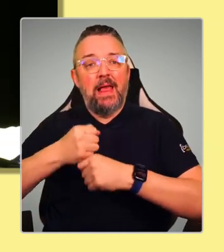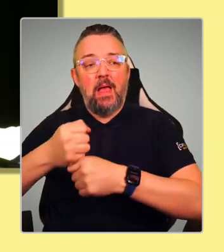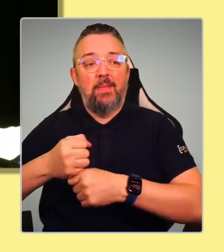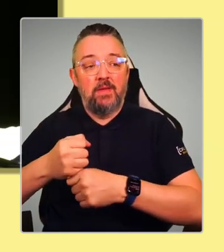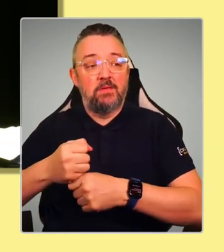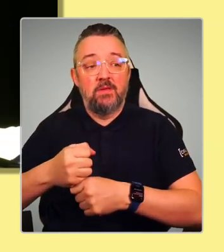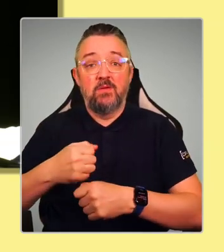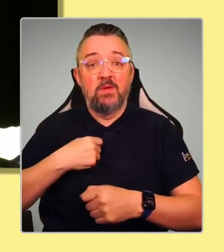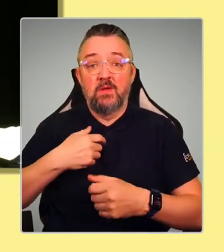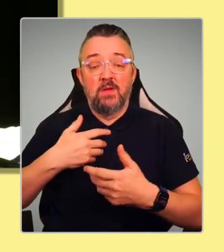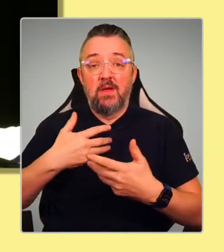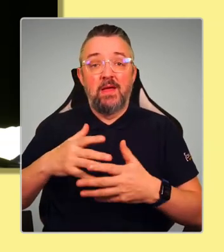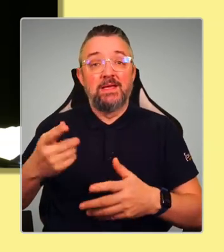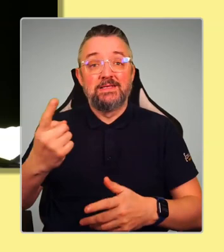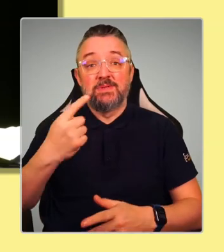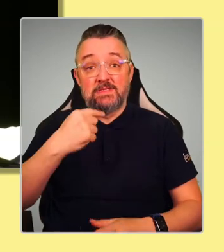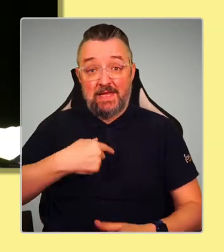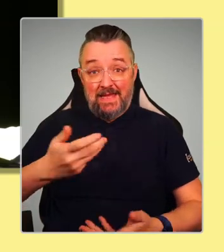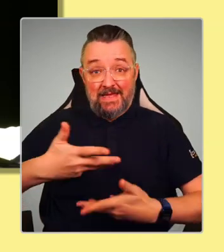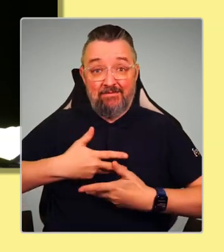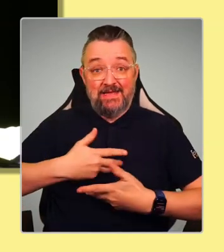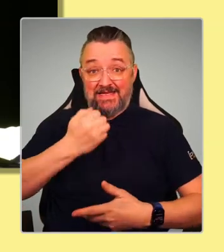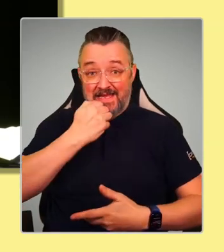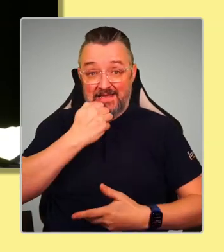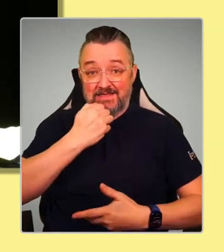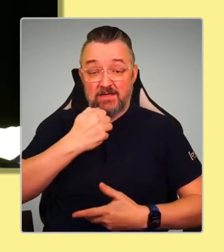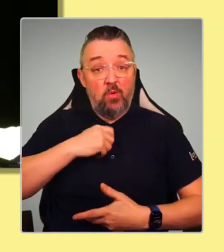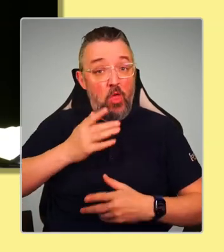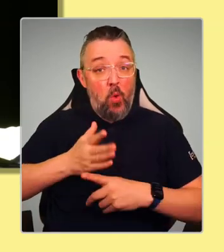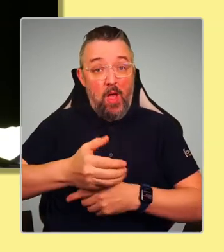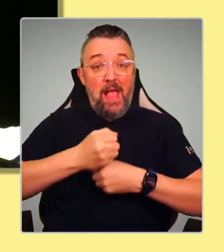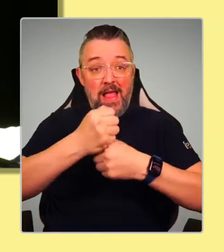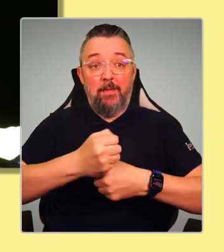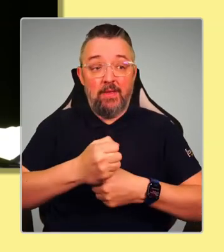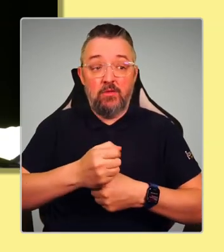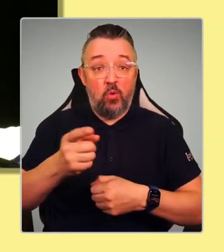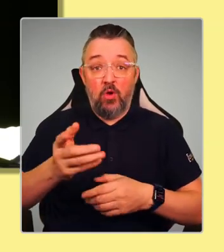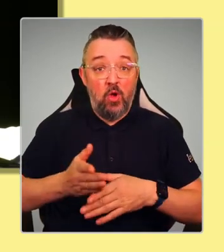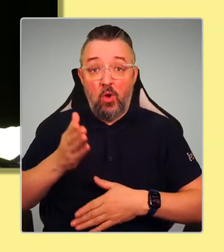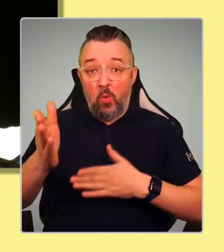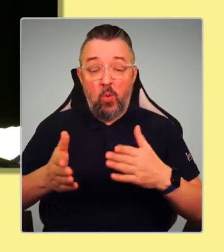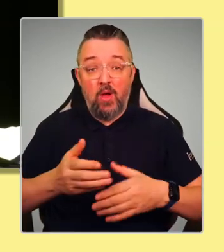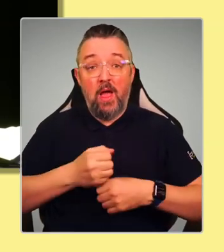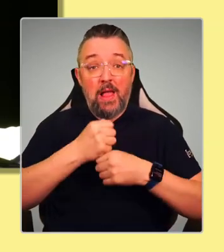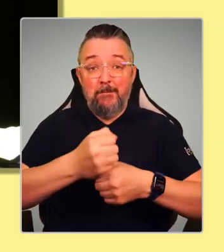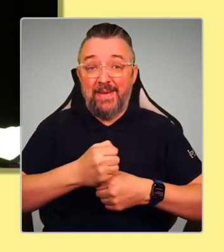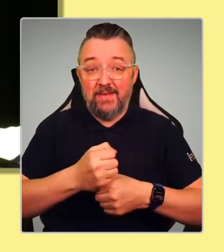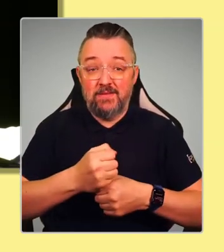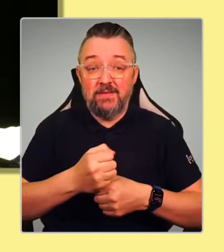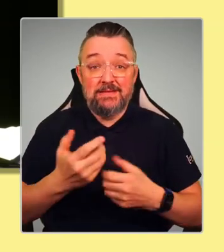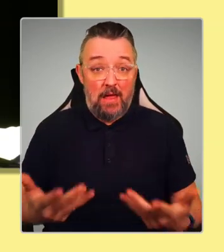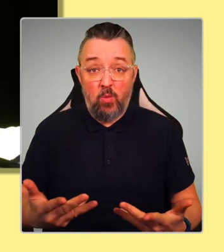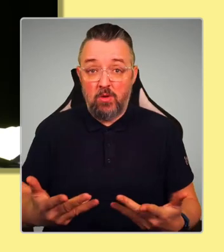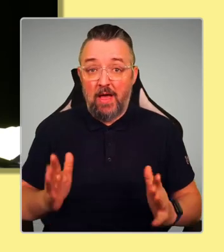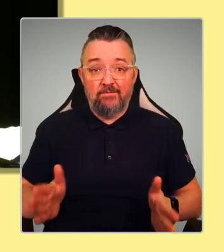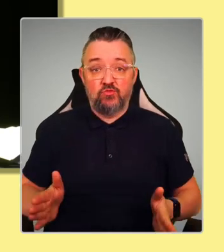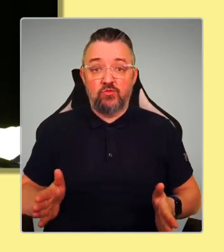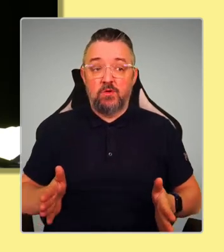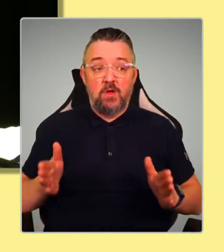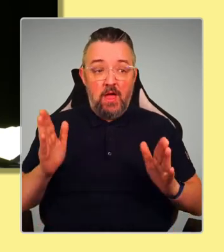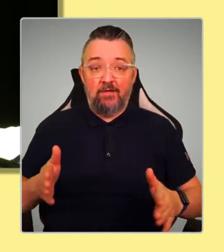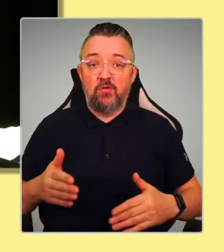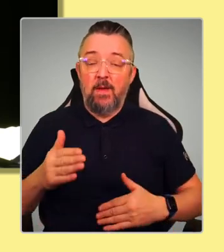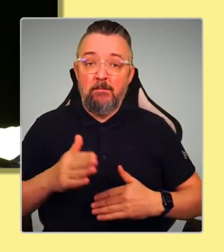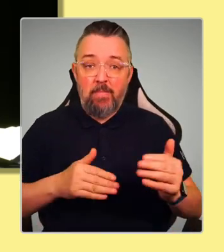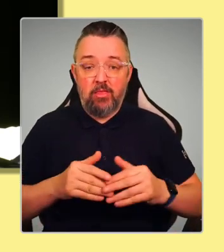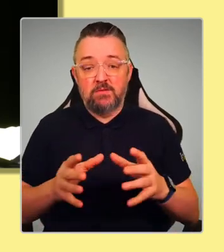when we get a date, we'll go out and campaign. No. Get out there, and we have to get out there and campaign now. We have to build the majority support.